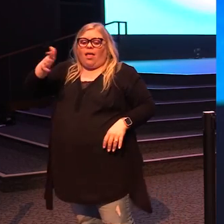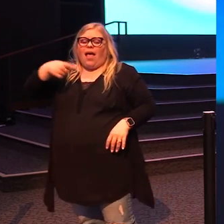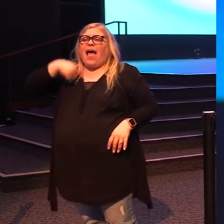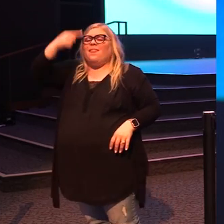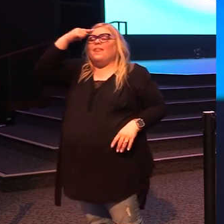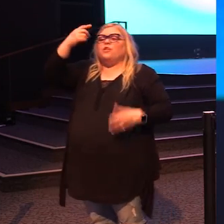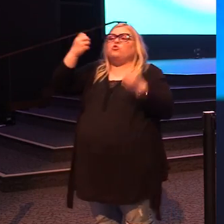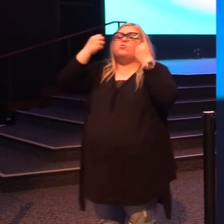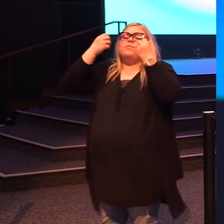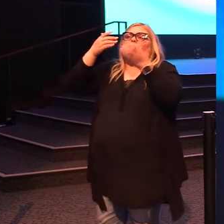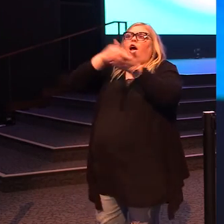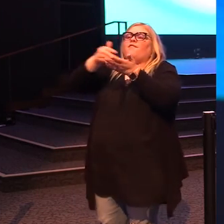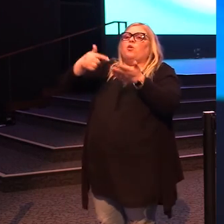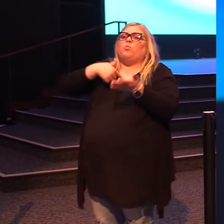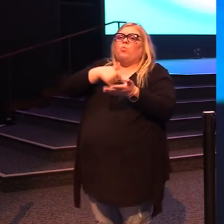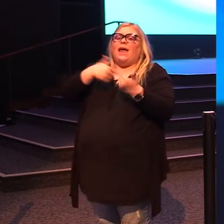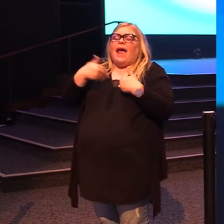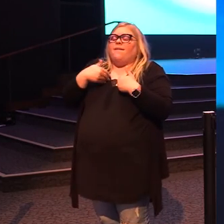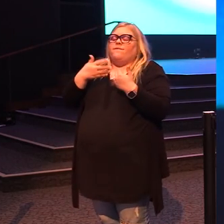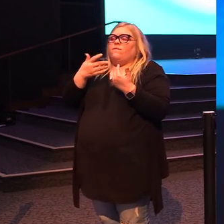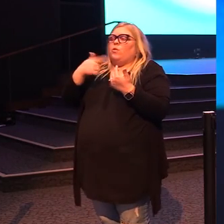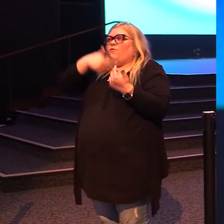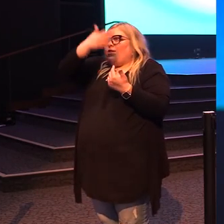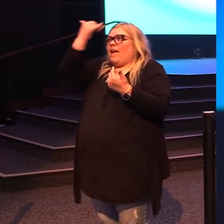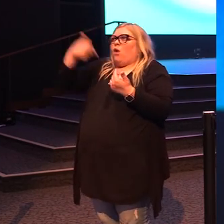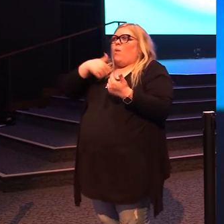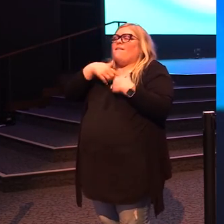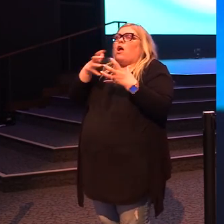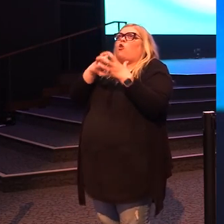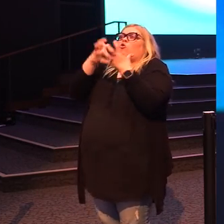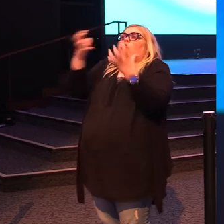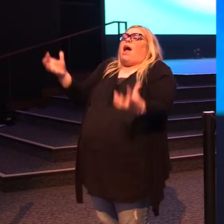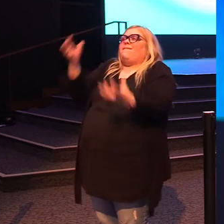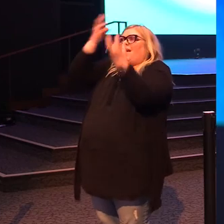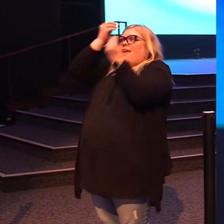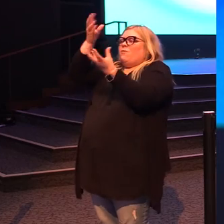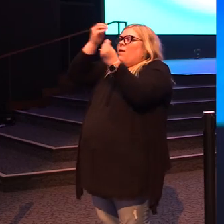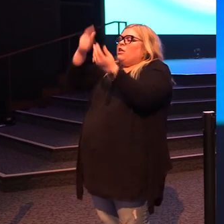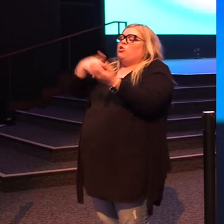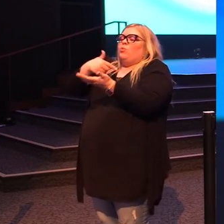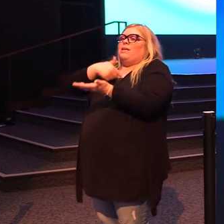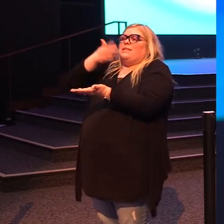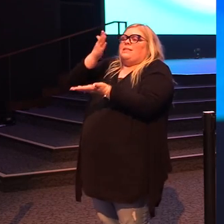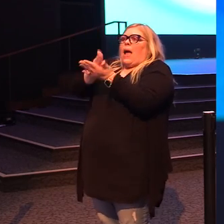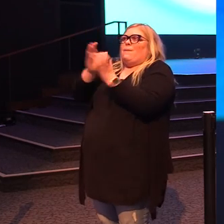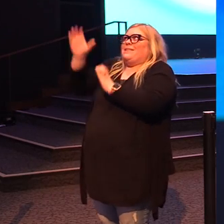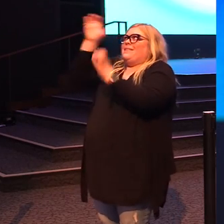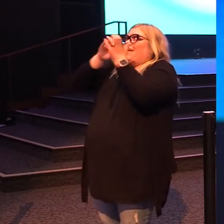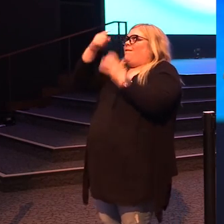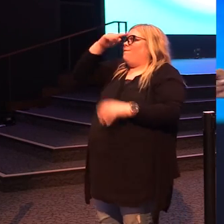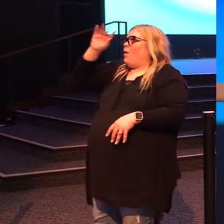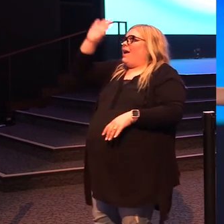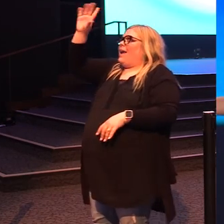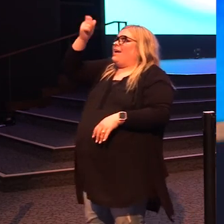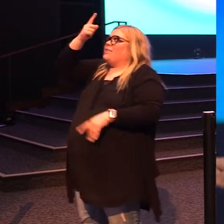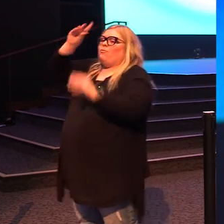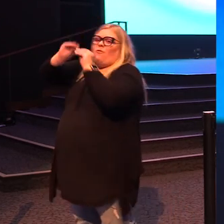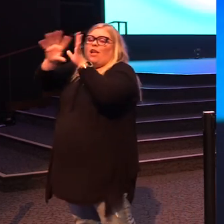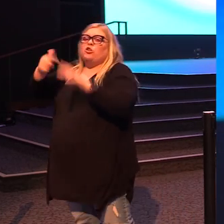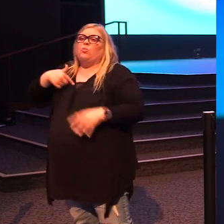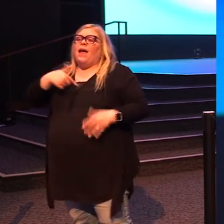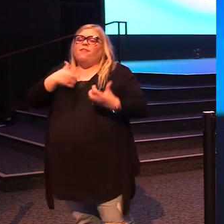so much information at our fingertips that we have stopped seeking revelation. We have so many opinions